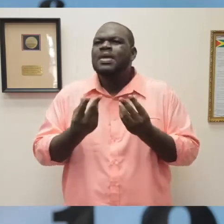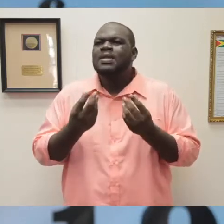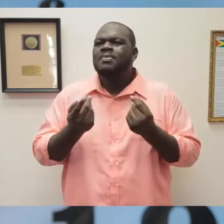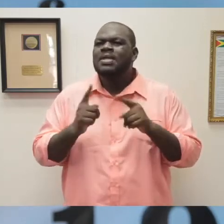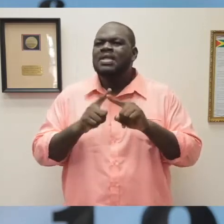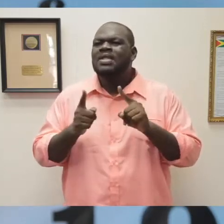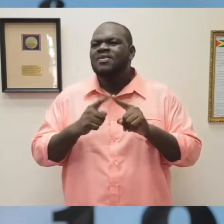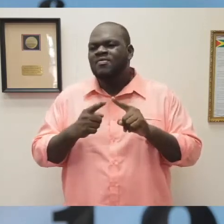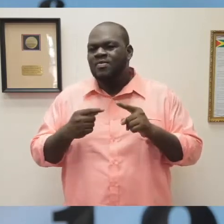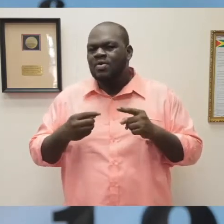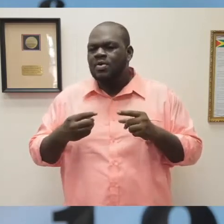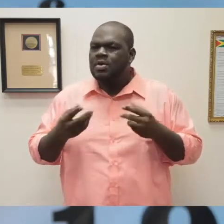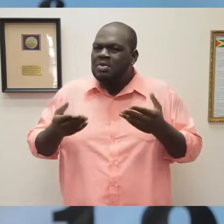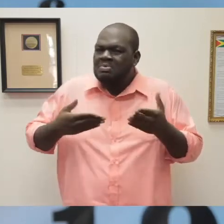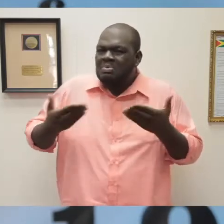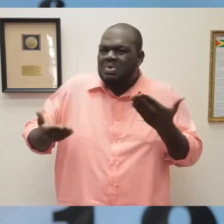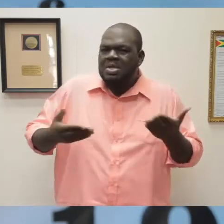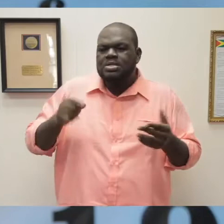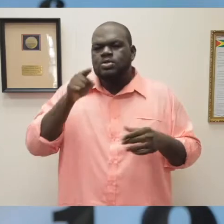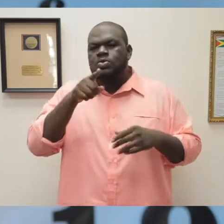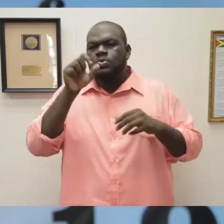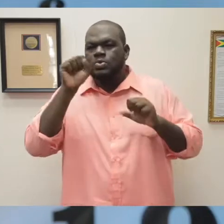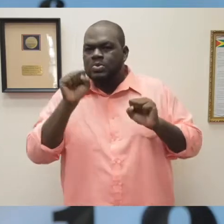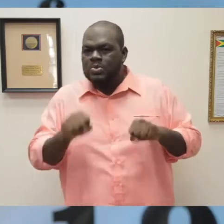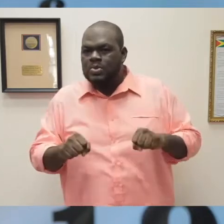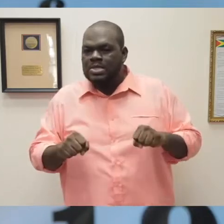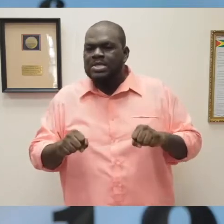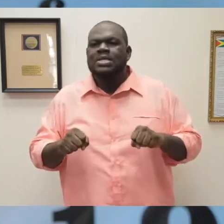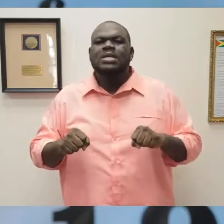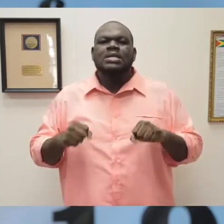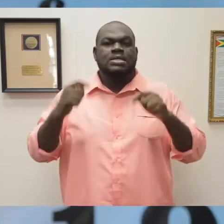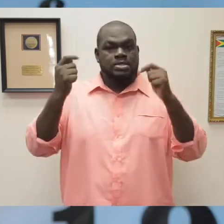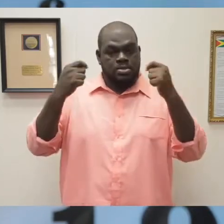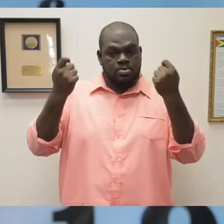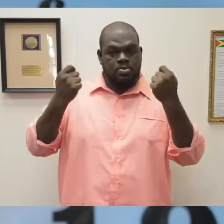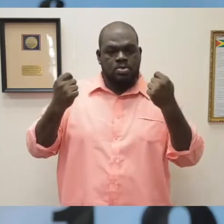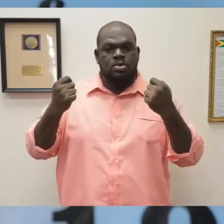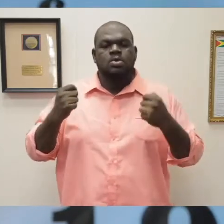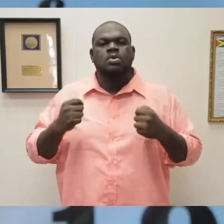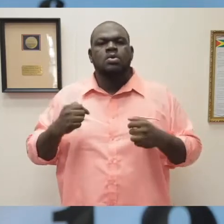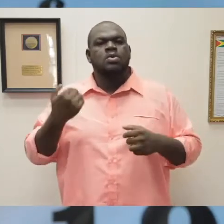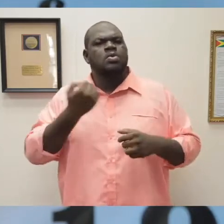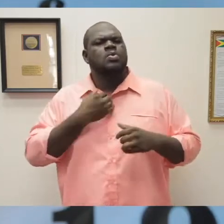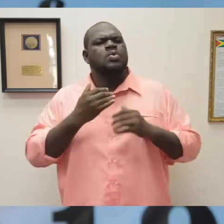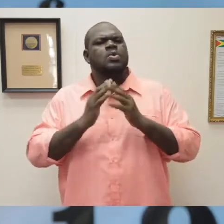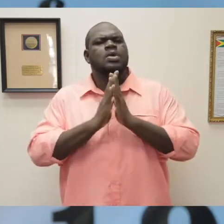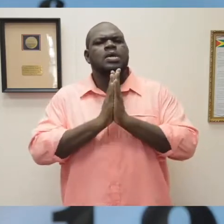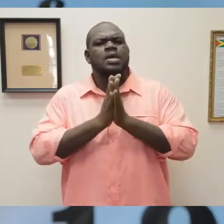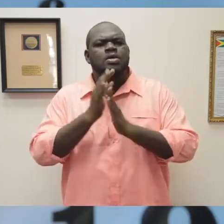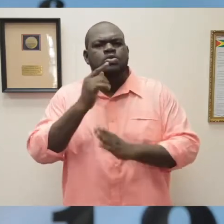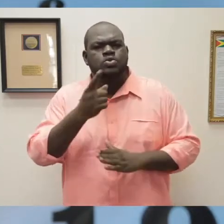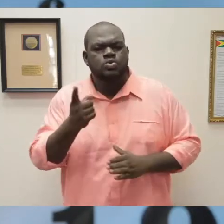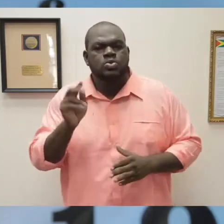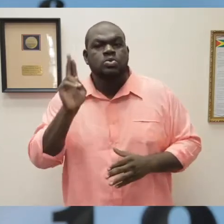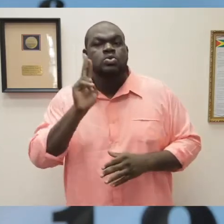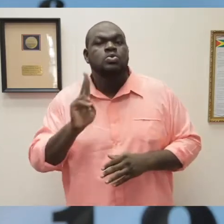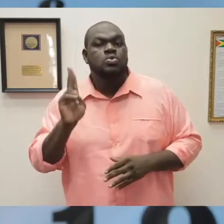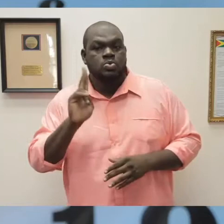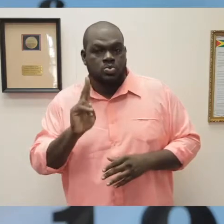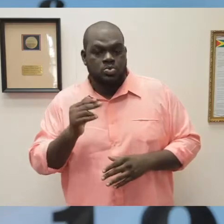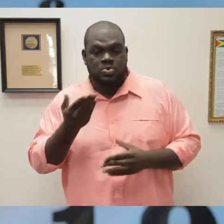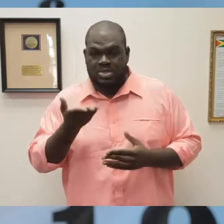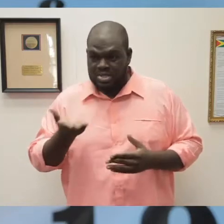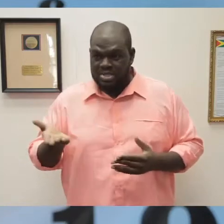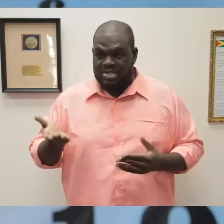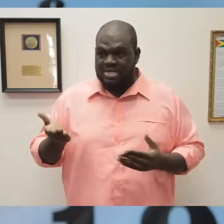urge you to utilize these platforms, because this is surely one way to ensure that you